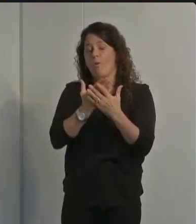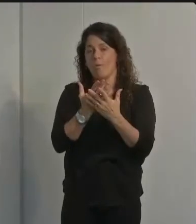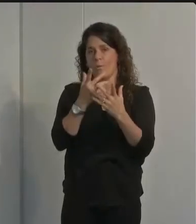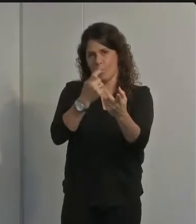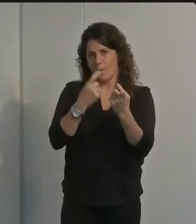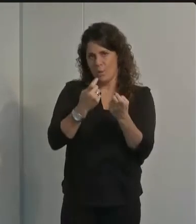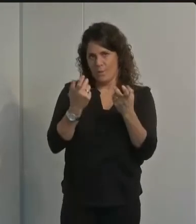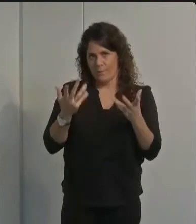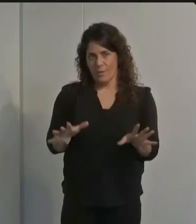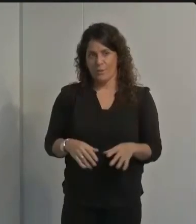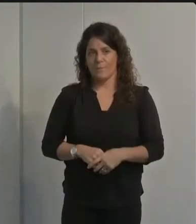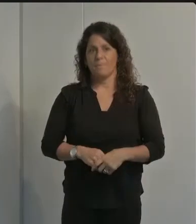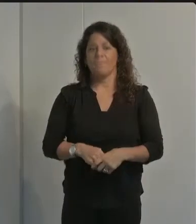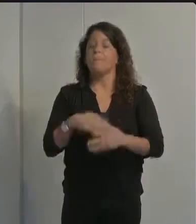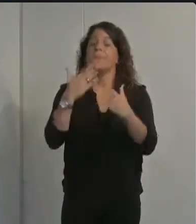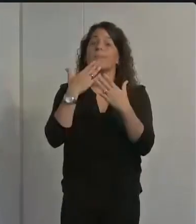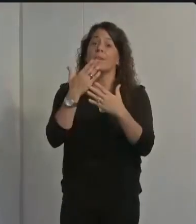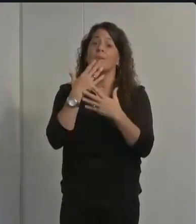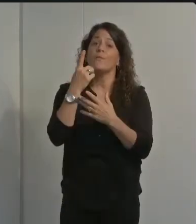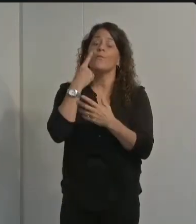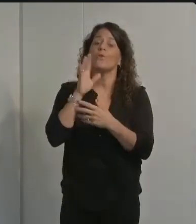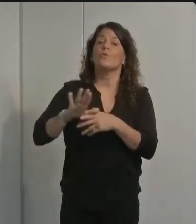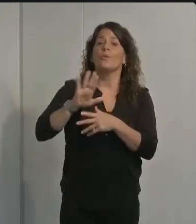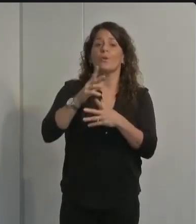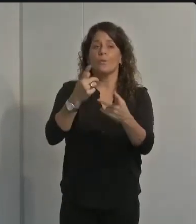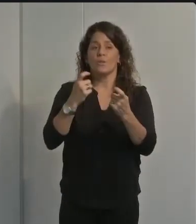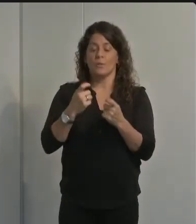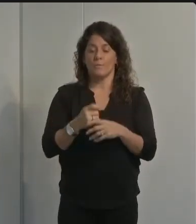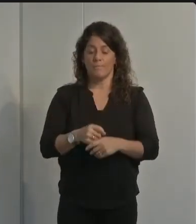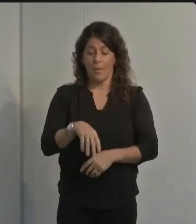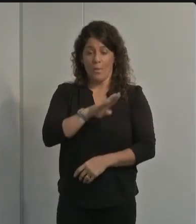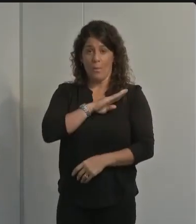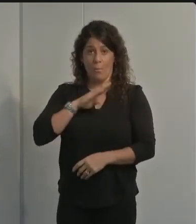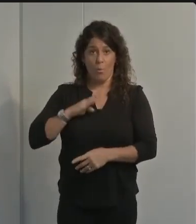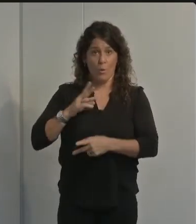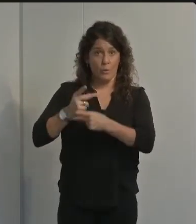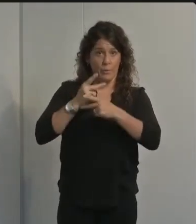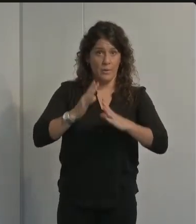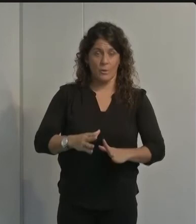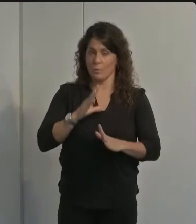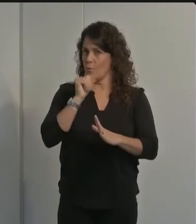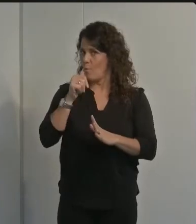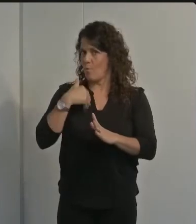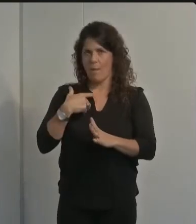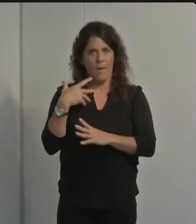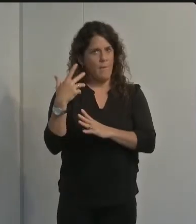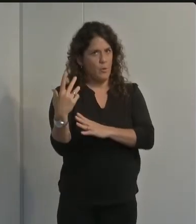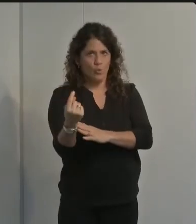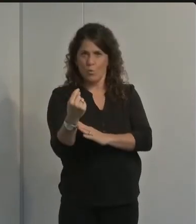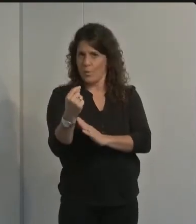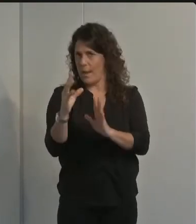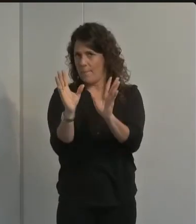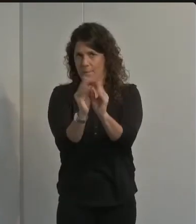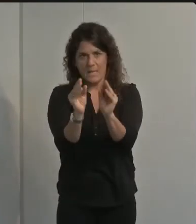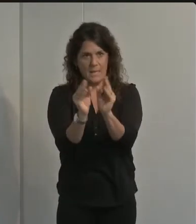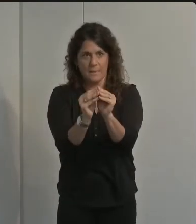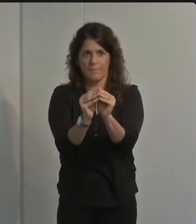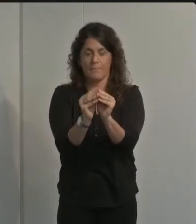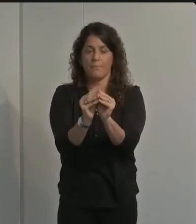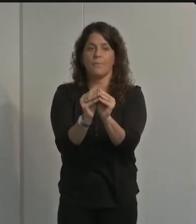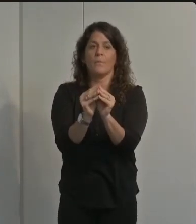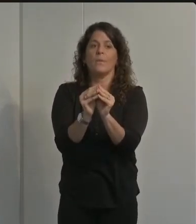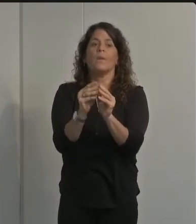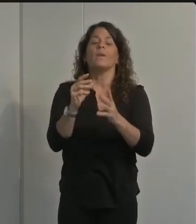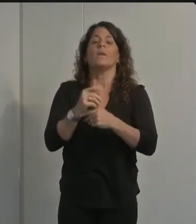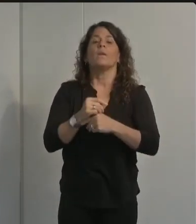answer all right thank you all for the questions the board of supervisors does not have a scheduled meeting next tuesday instead of a presentation to